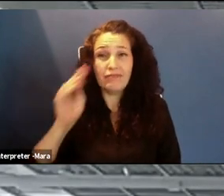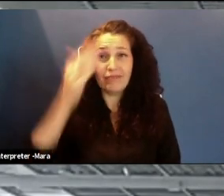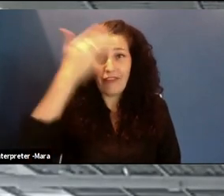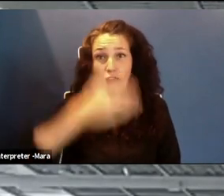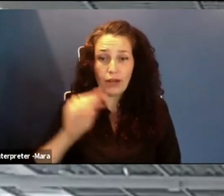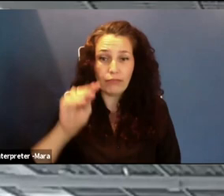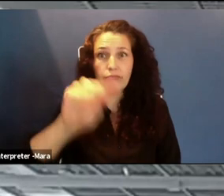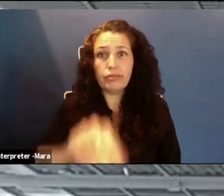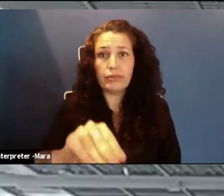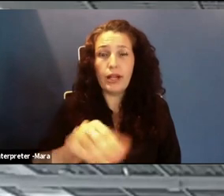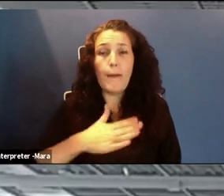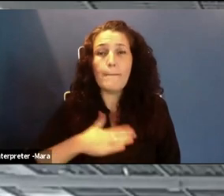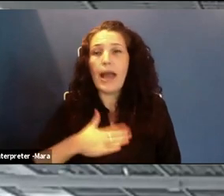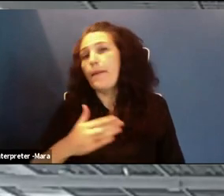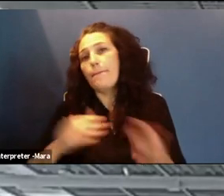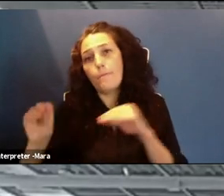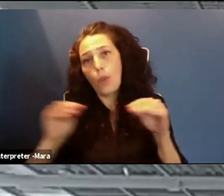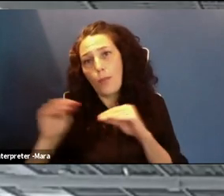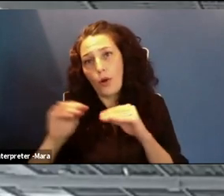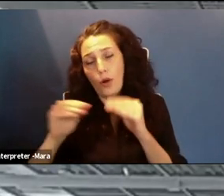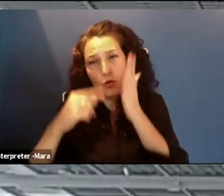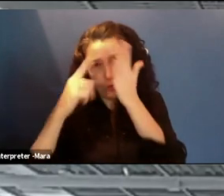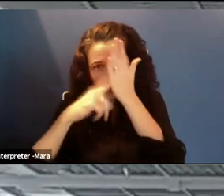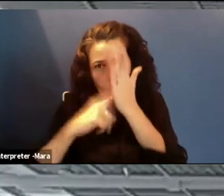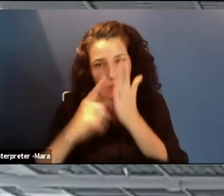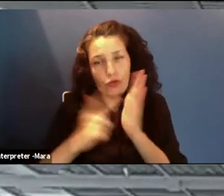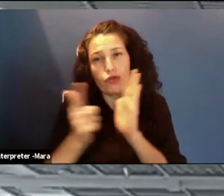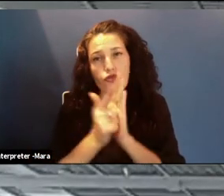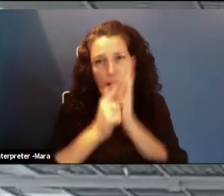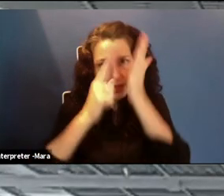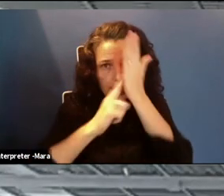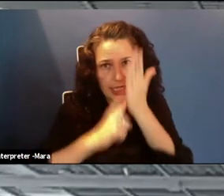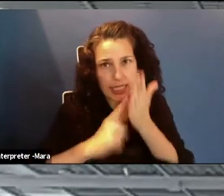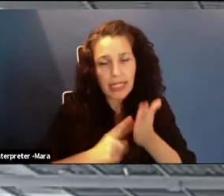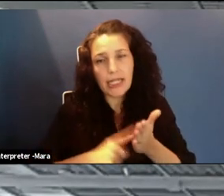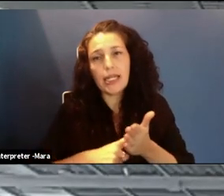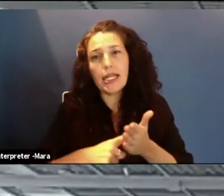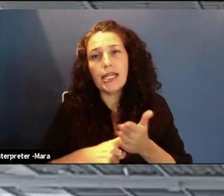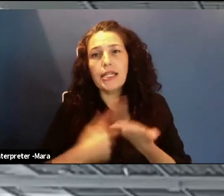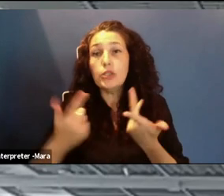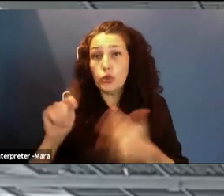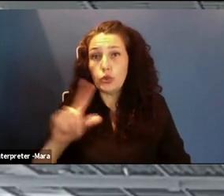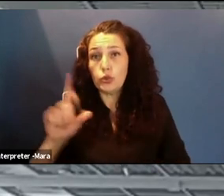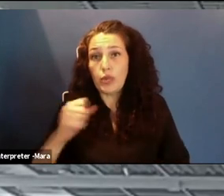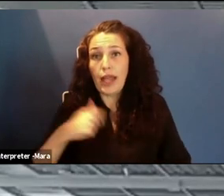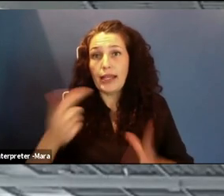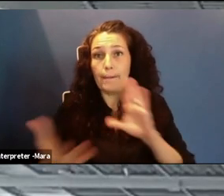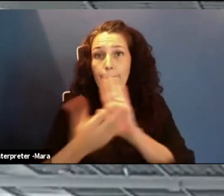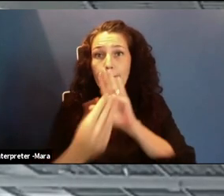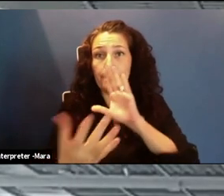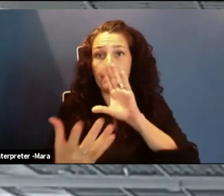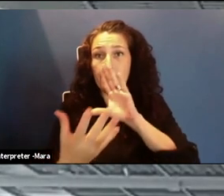investigative tools, I would be able to match each and every single one of you up with your phone without fail.